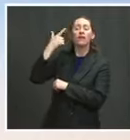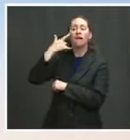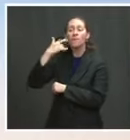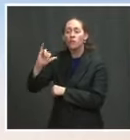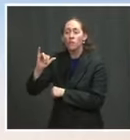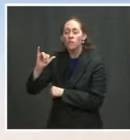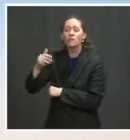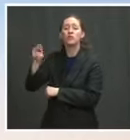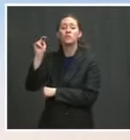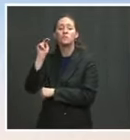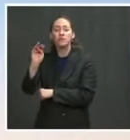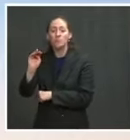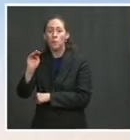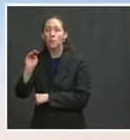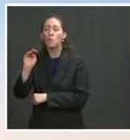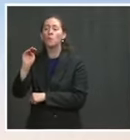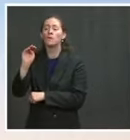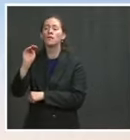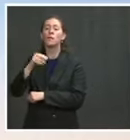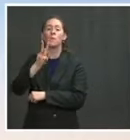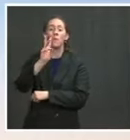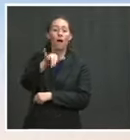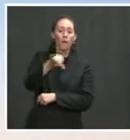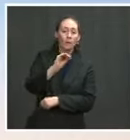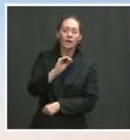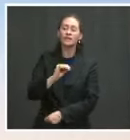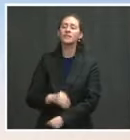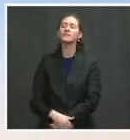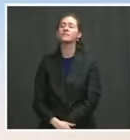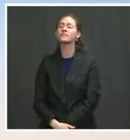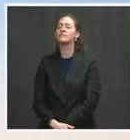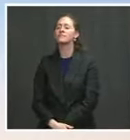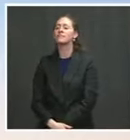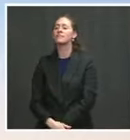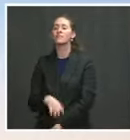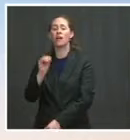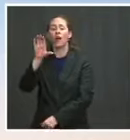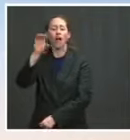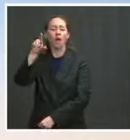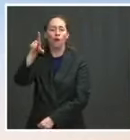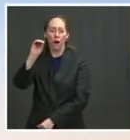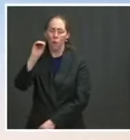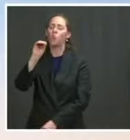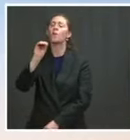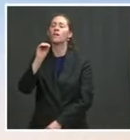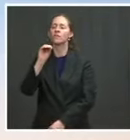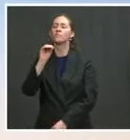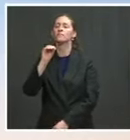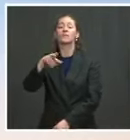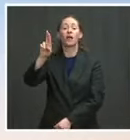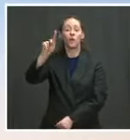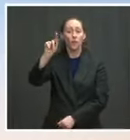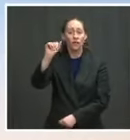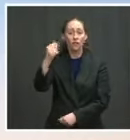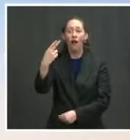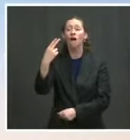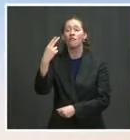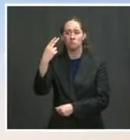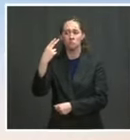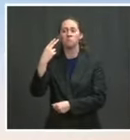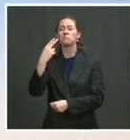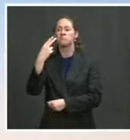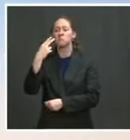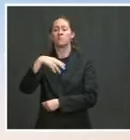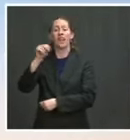Grisham, Governor of Wyoming, Mark Gordon, Governor of Colorado, Jared Polis, Governor of Utah, Spencer Cox, and Governor of Nevada, Steve